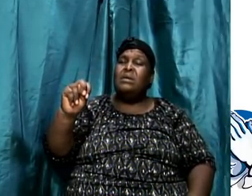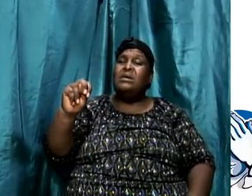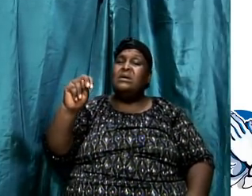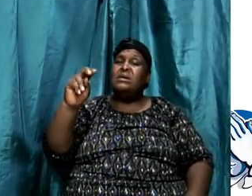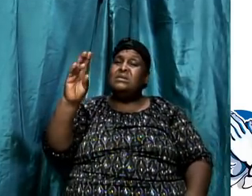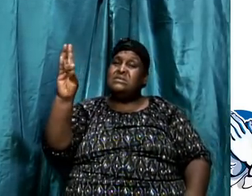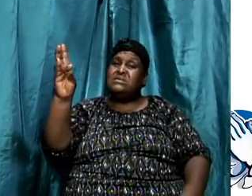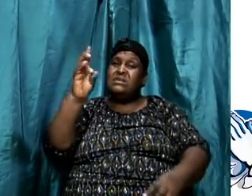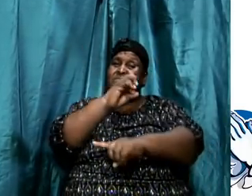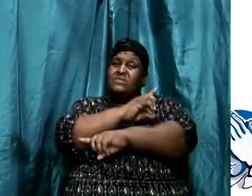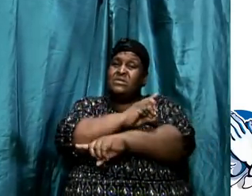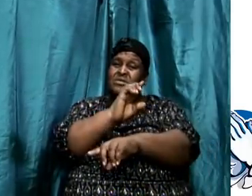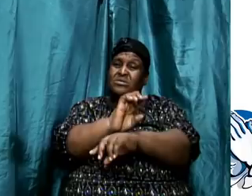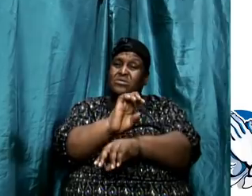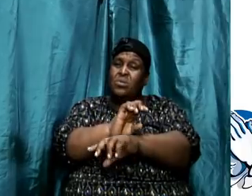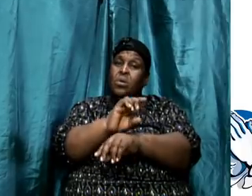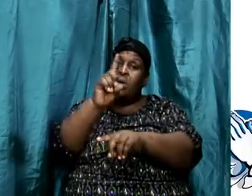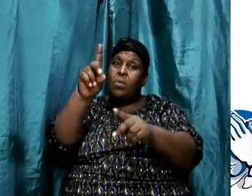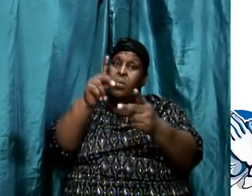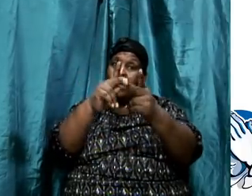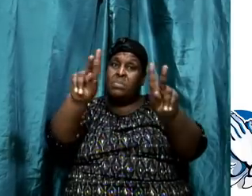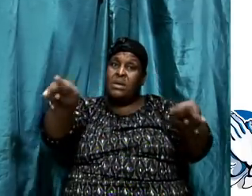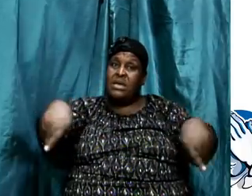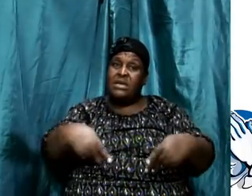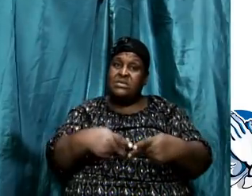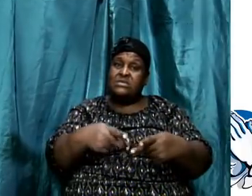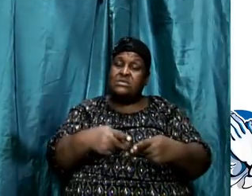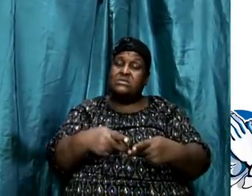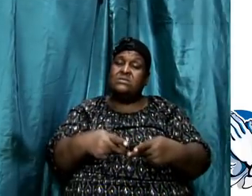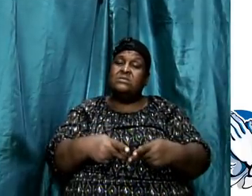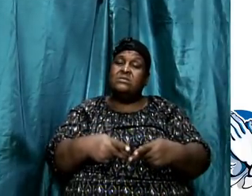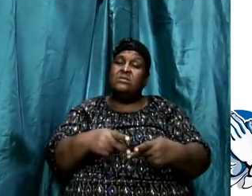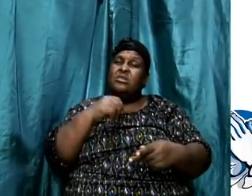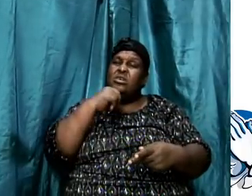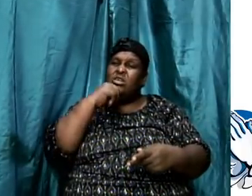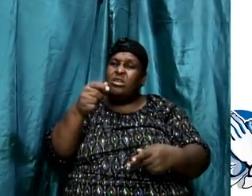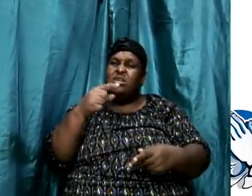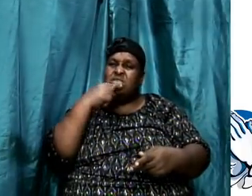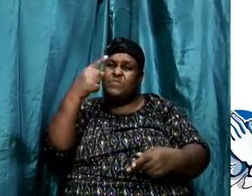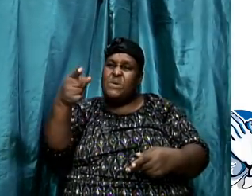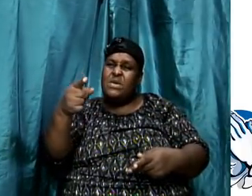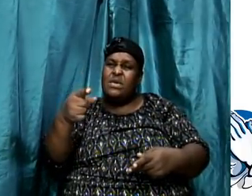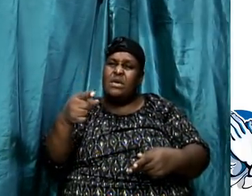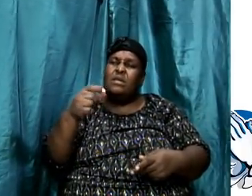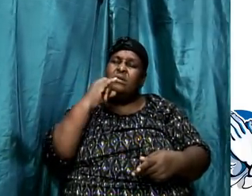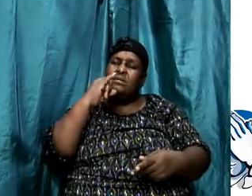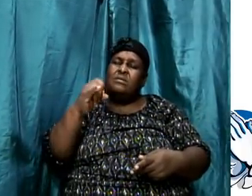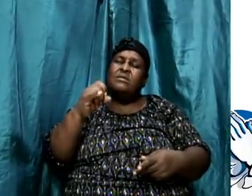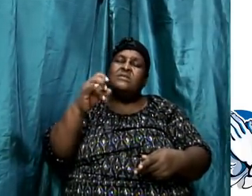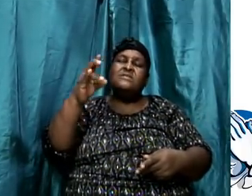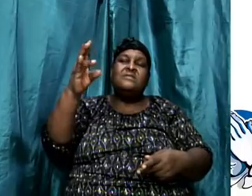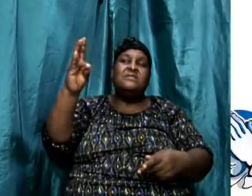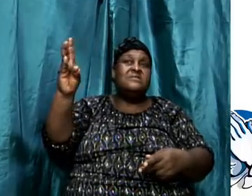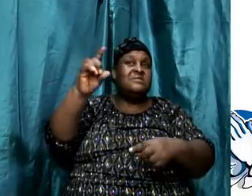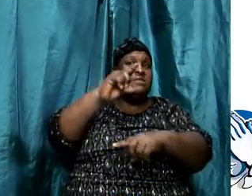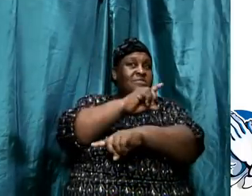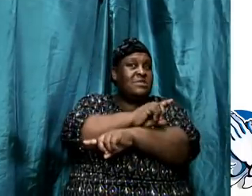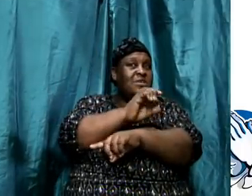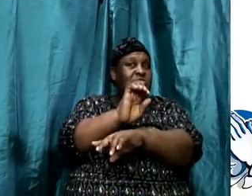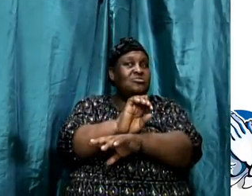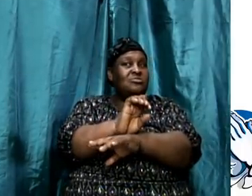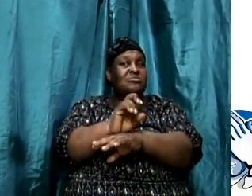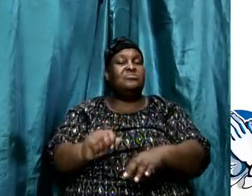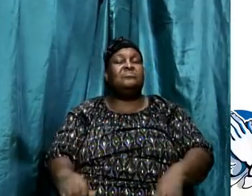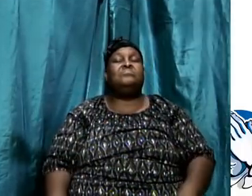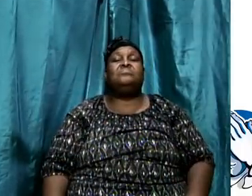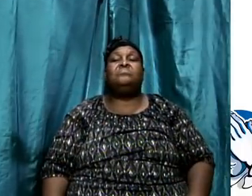one place they're saying that it does not refer to the seventh-day sabbat. And if you don't know what I'm talking about you could probably take a look back at that